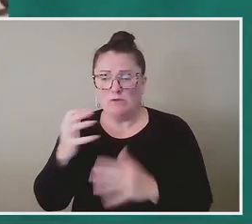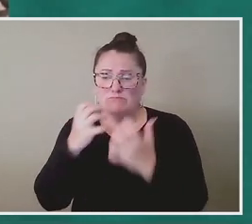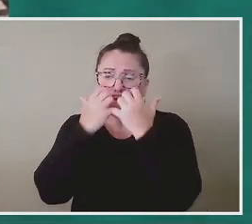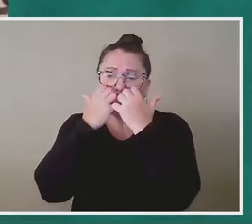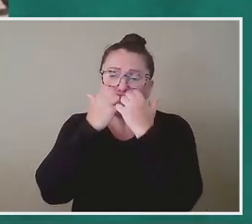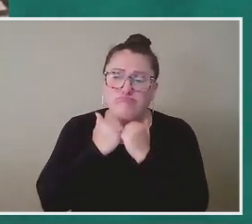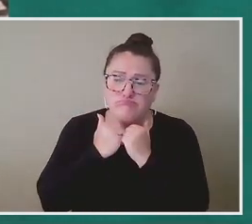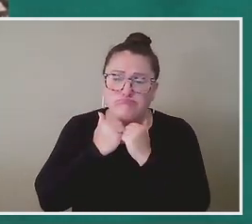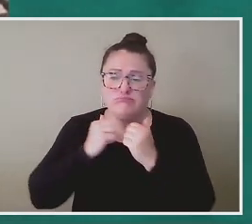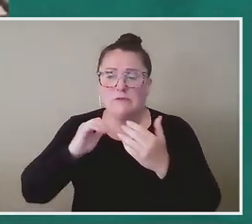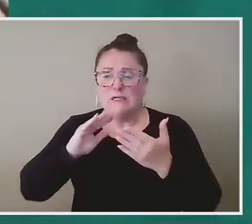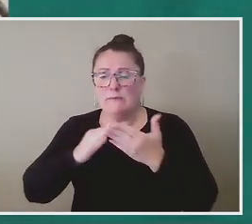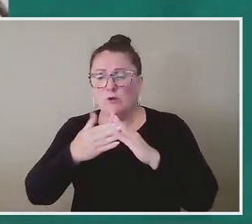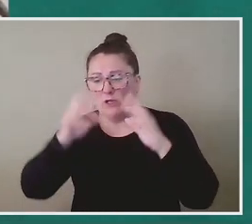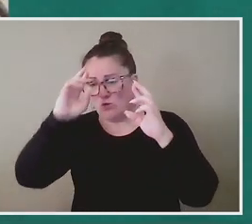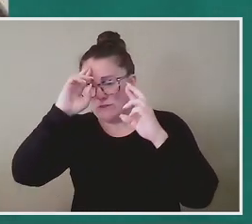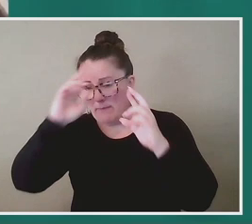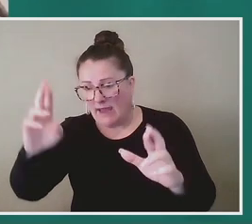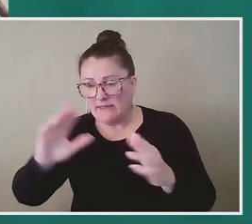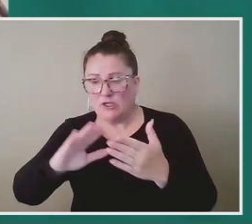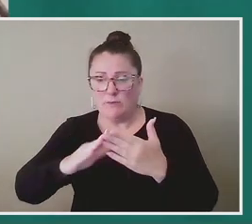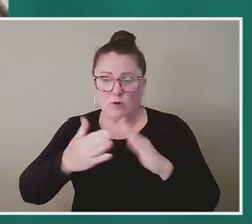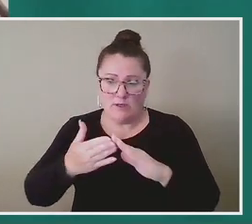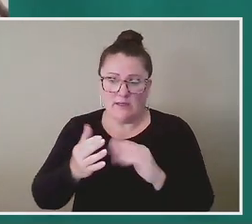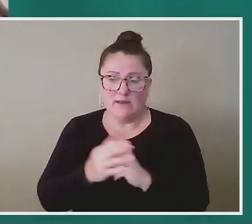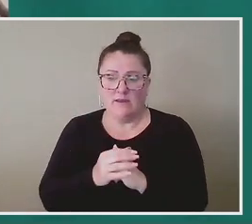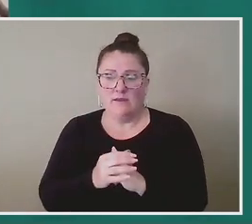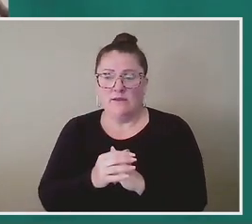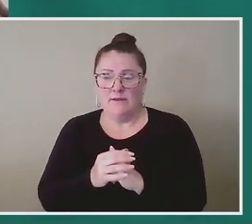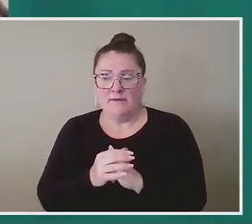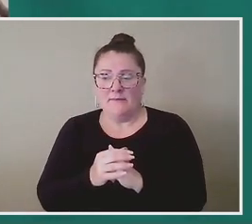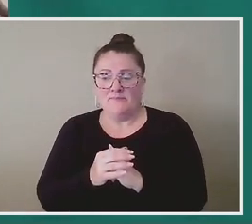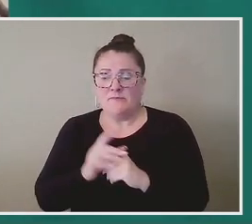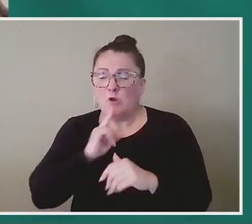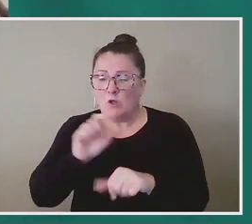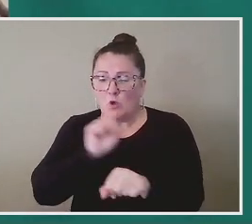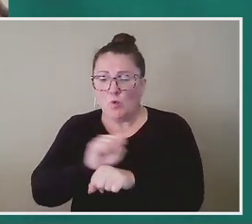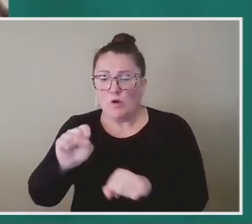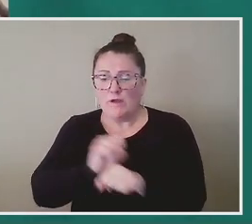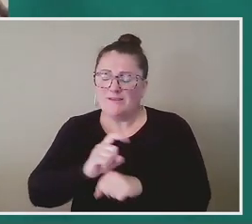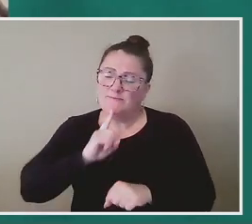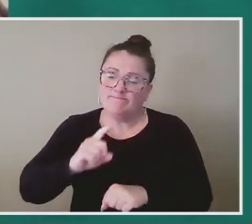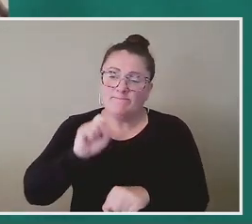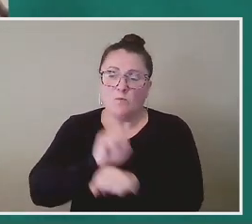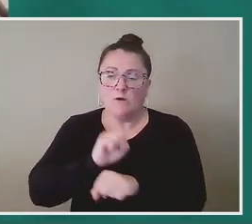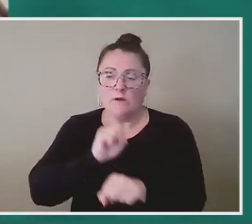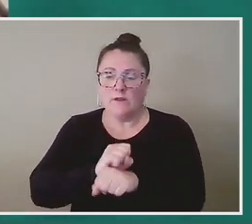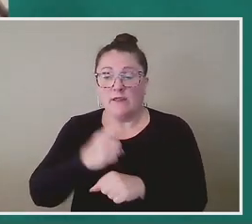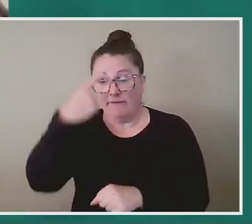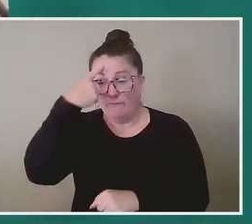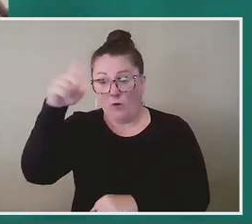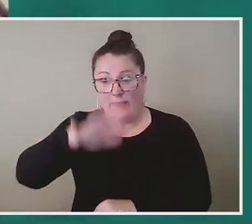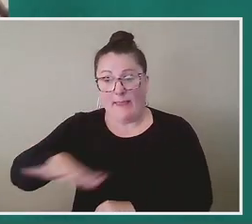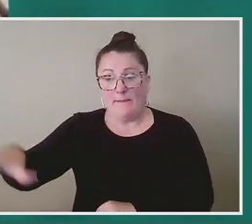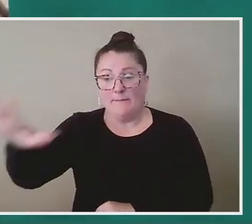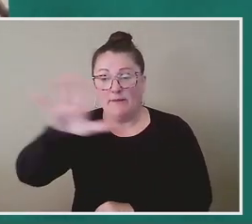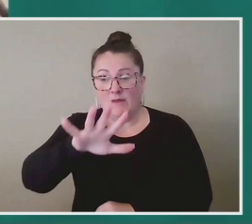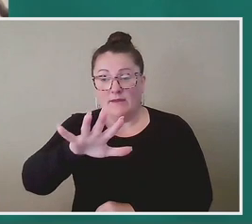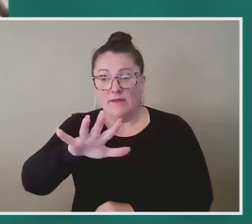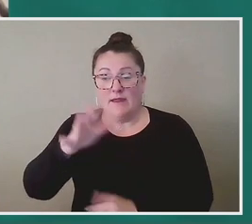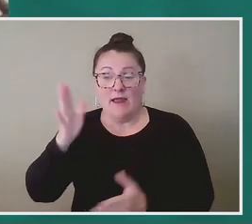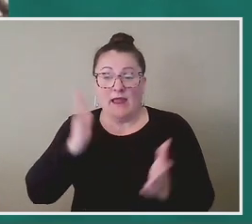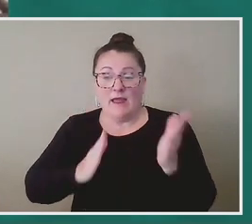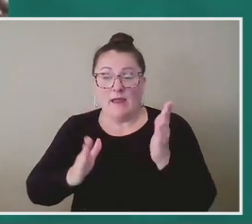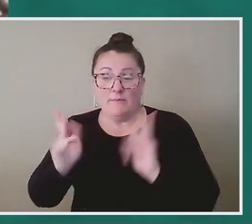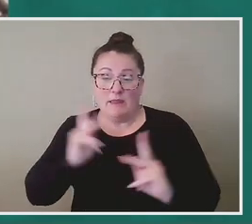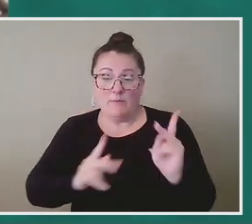and respected in the community, um, and was really working, truly working on behalf of them in ways that we don't, people don't always feel